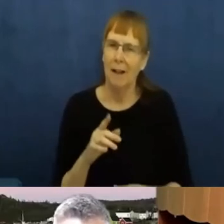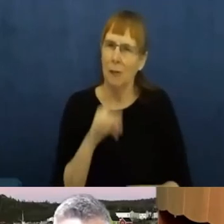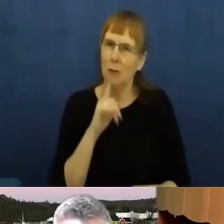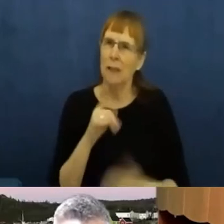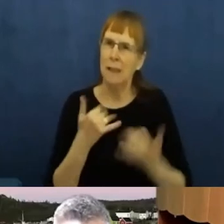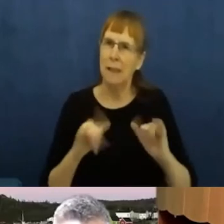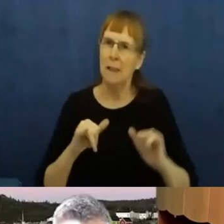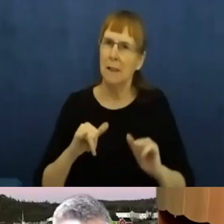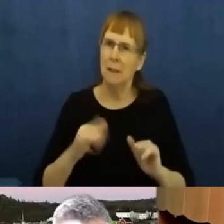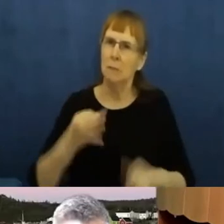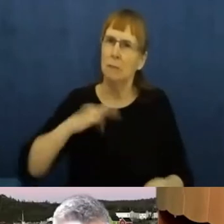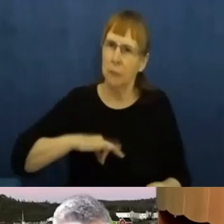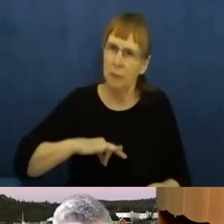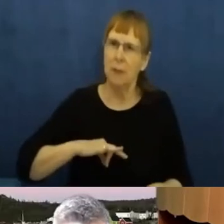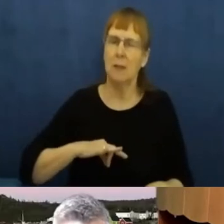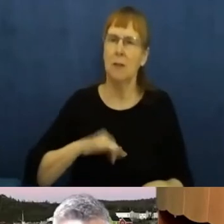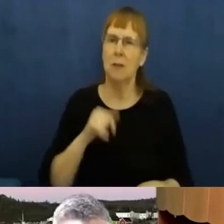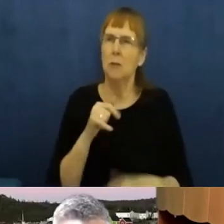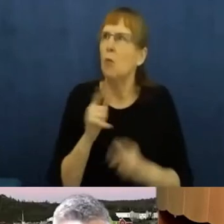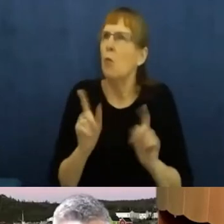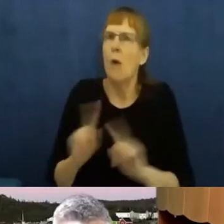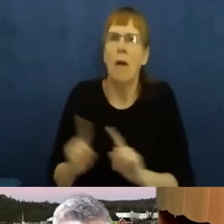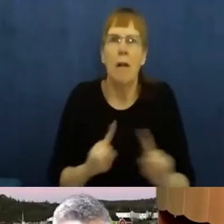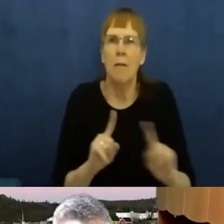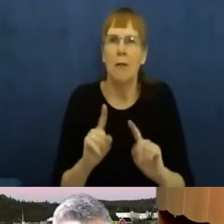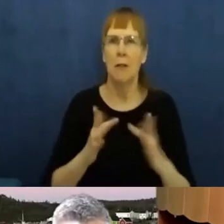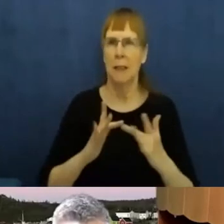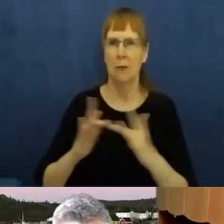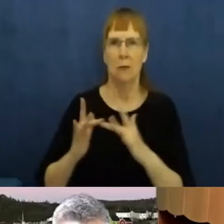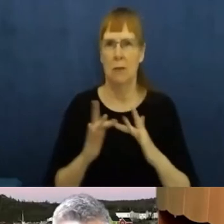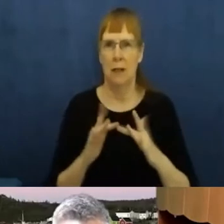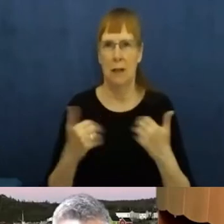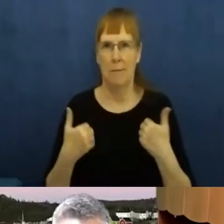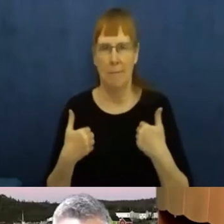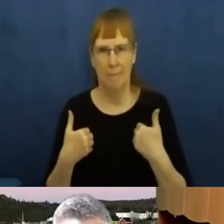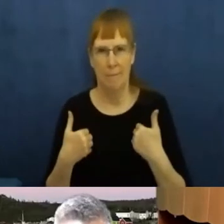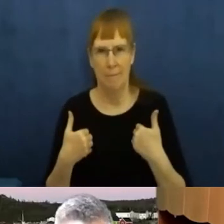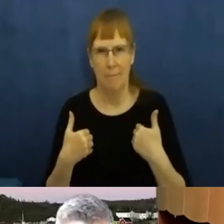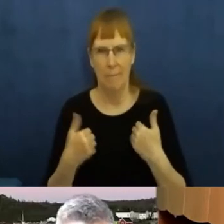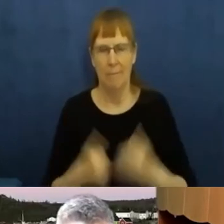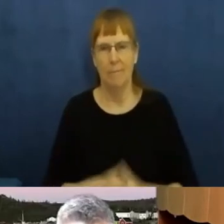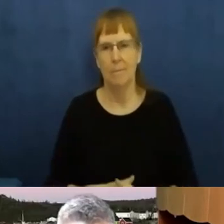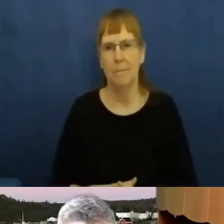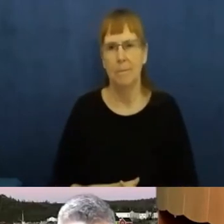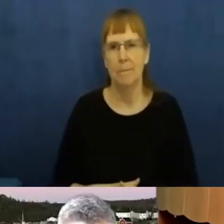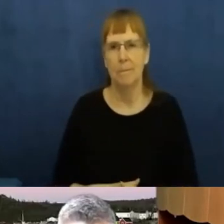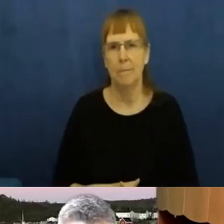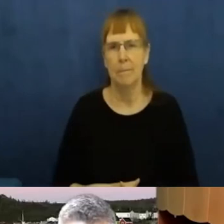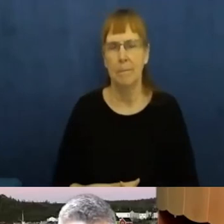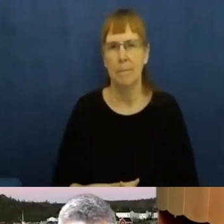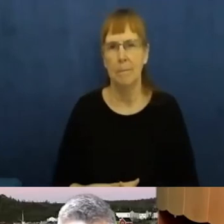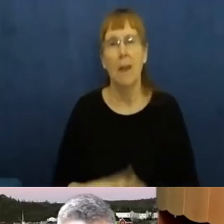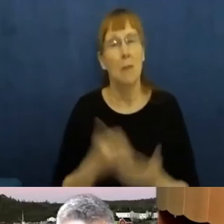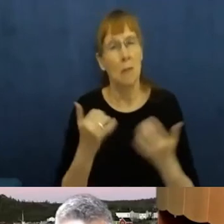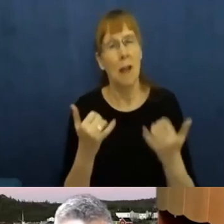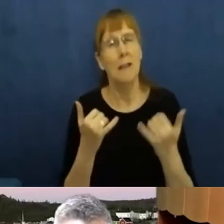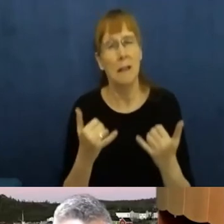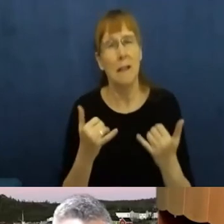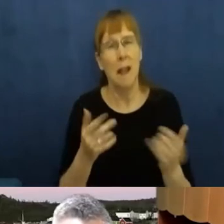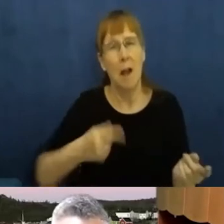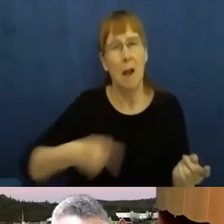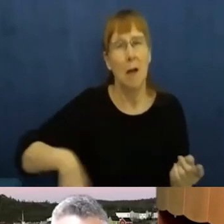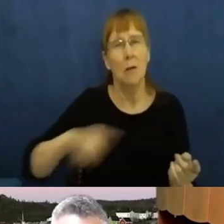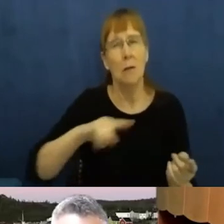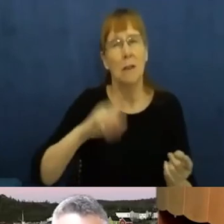I wanted to say that we are currently experiencing what my grandfather explained. You know, some people have this